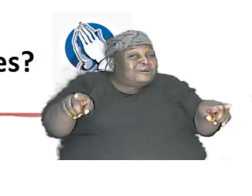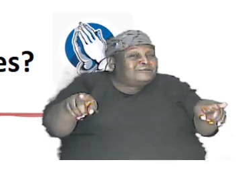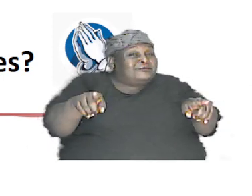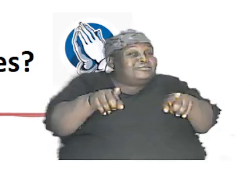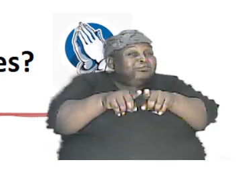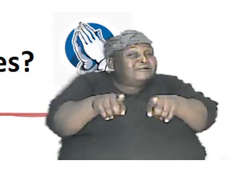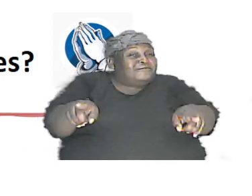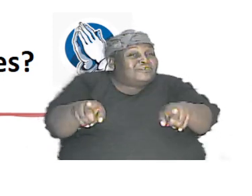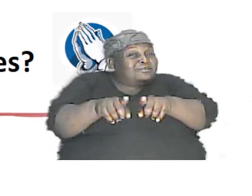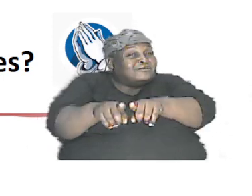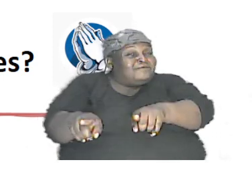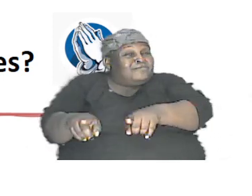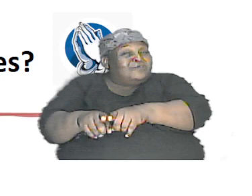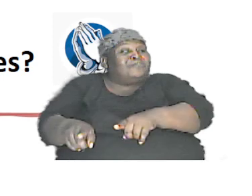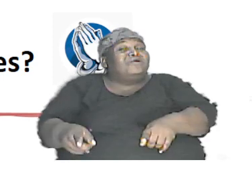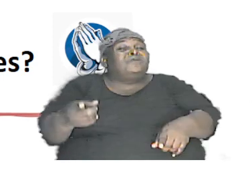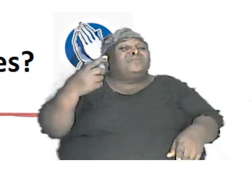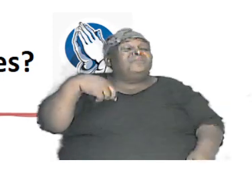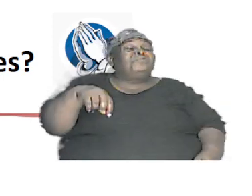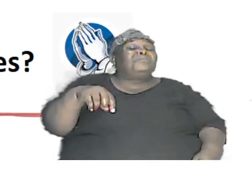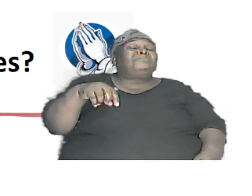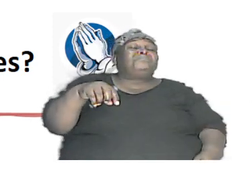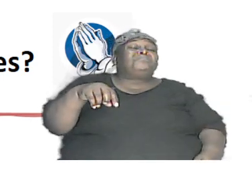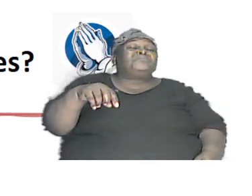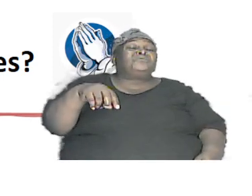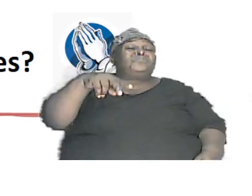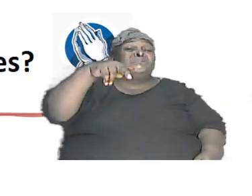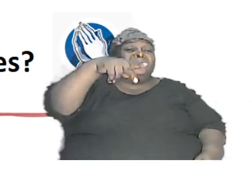coming all the way back down to the poodle who is still a dog